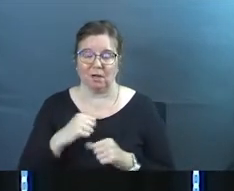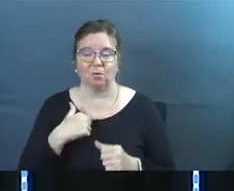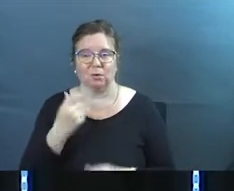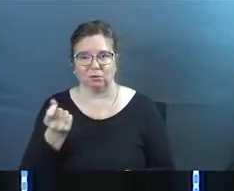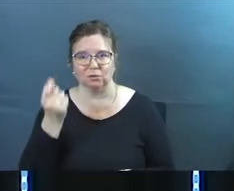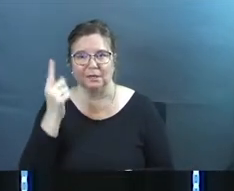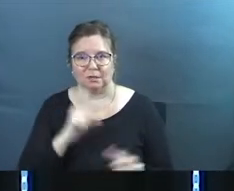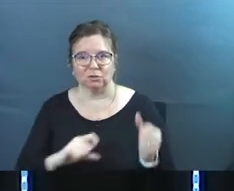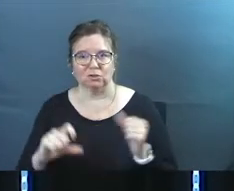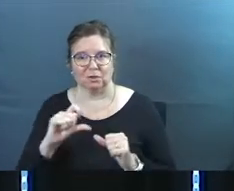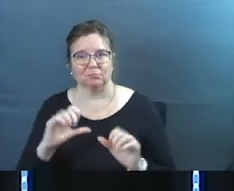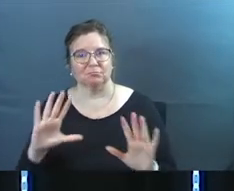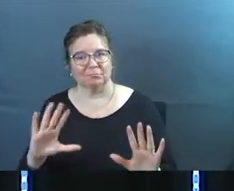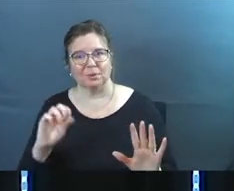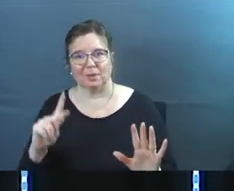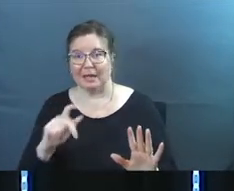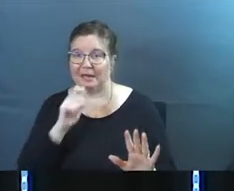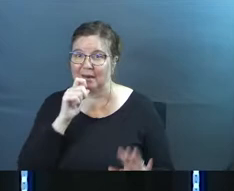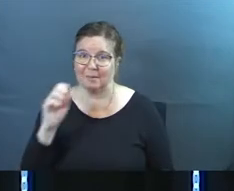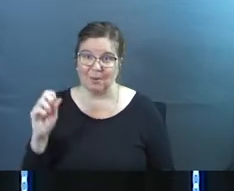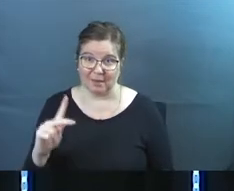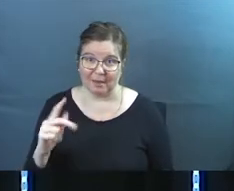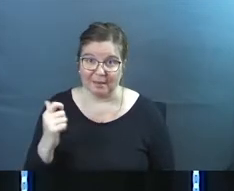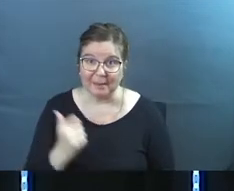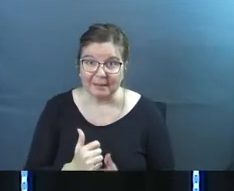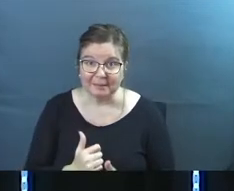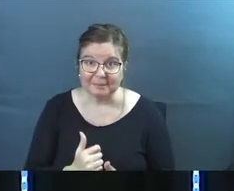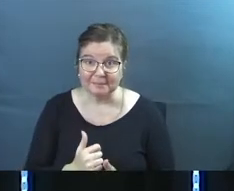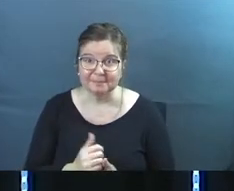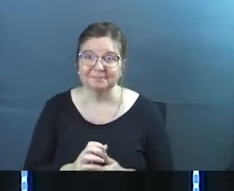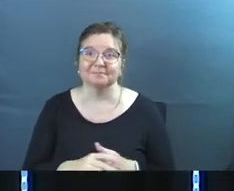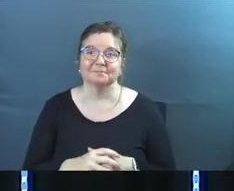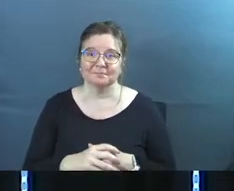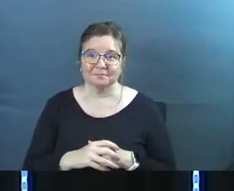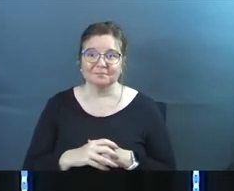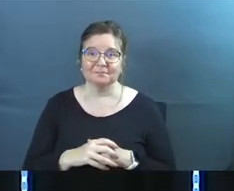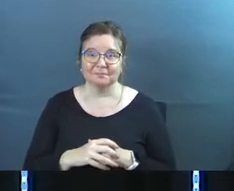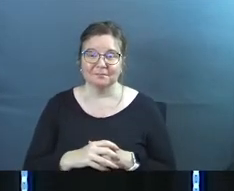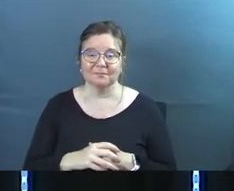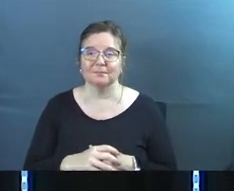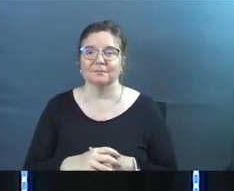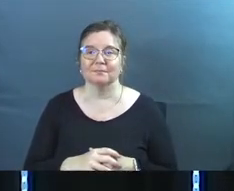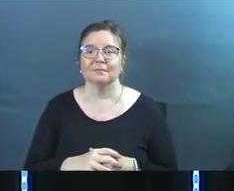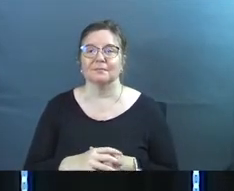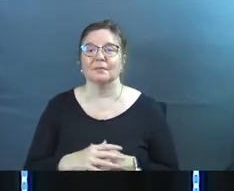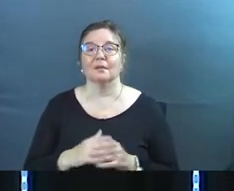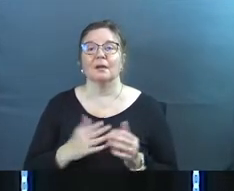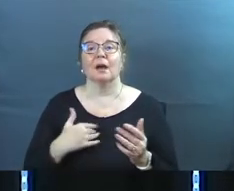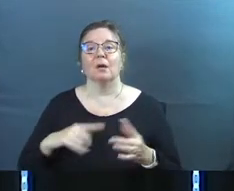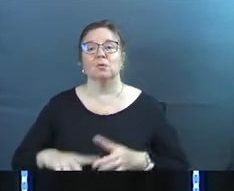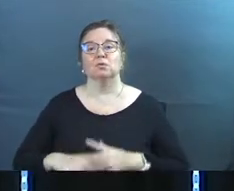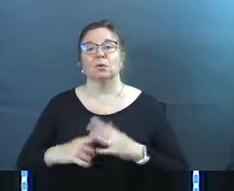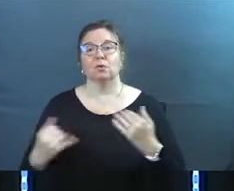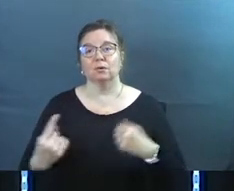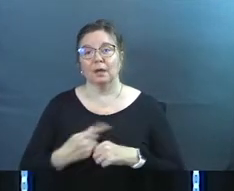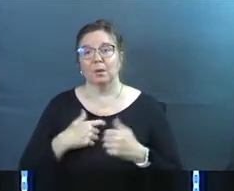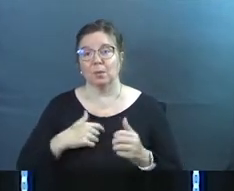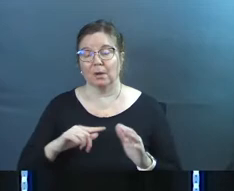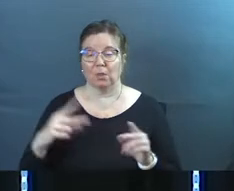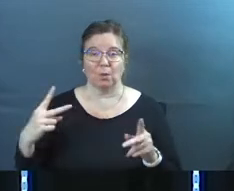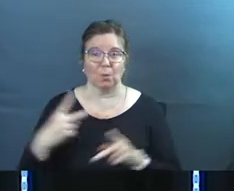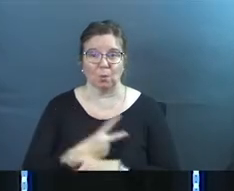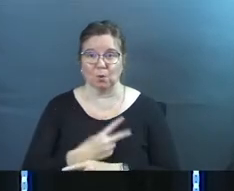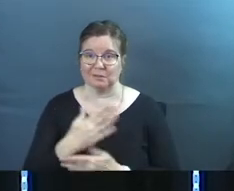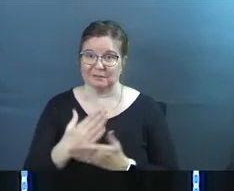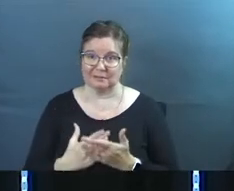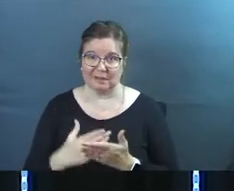and we understand each other and it's okay to not be okay. Amen. It's okay to not be okay. I'm going to start today with the worst